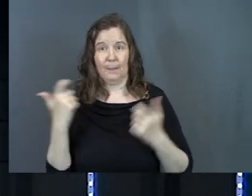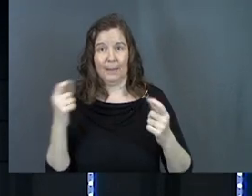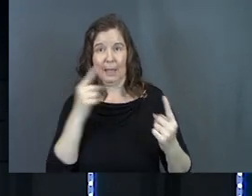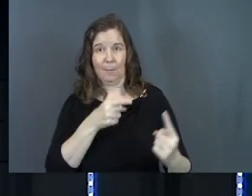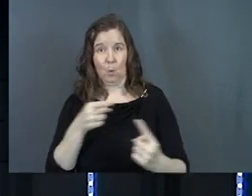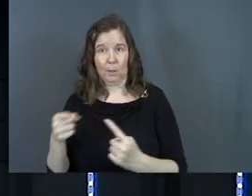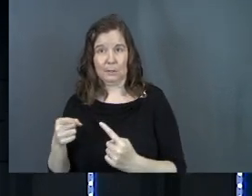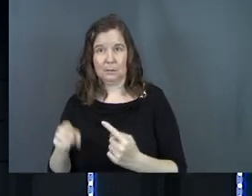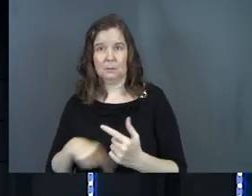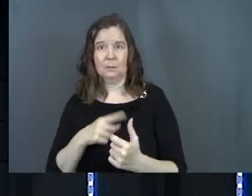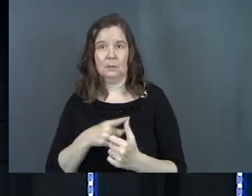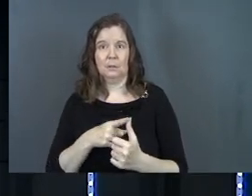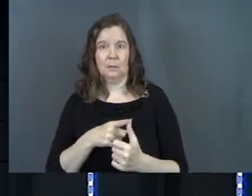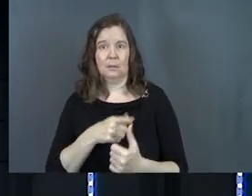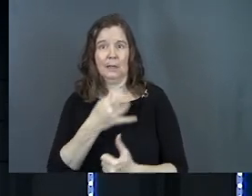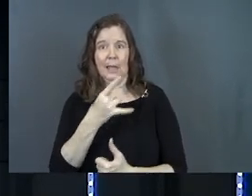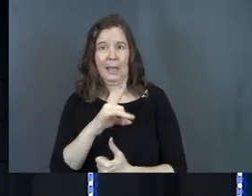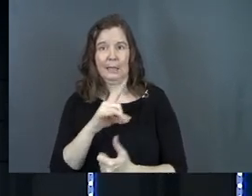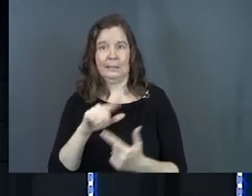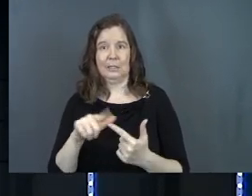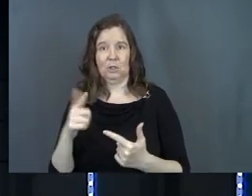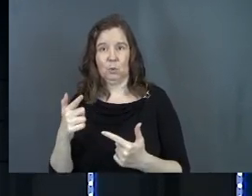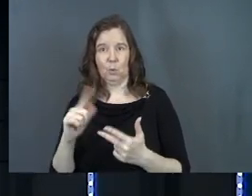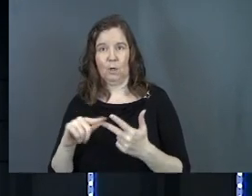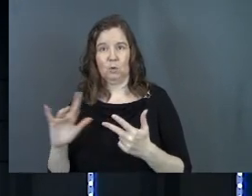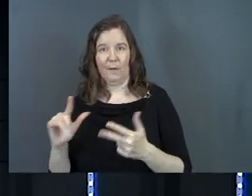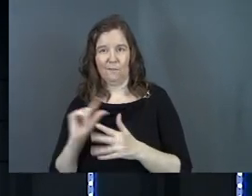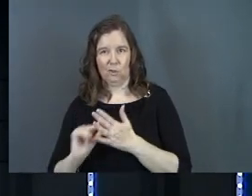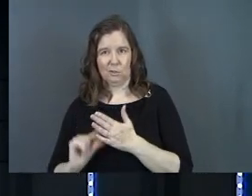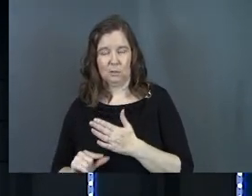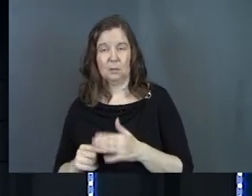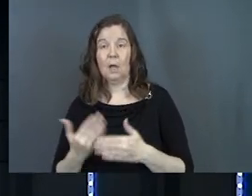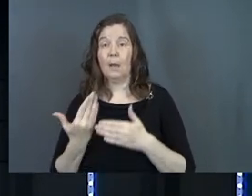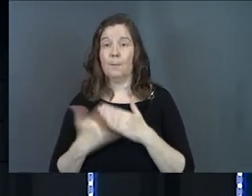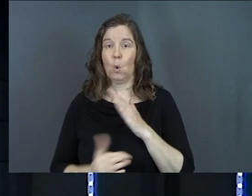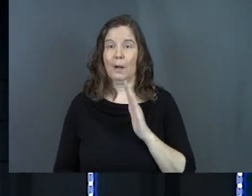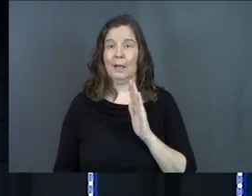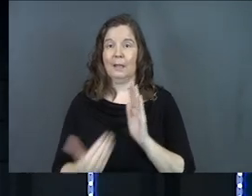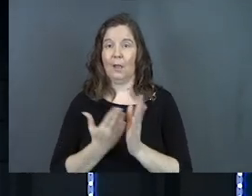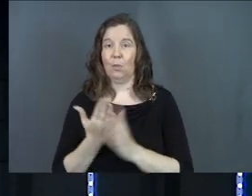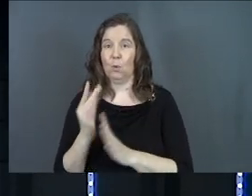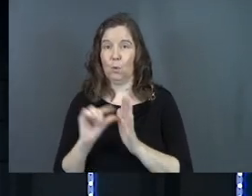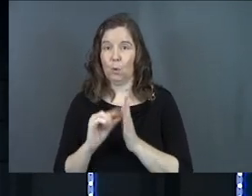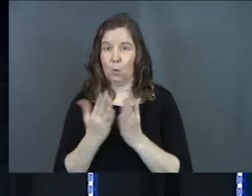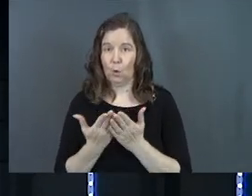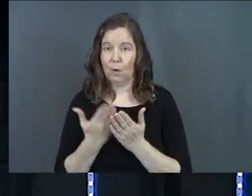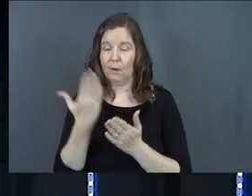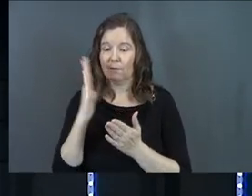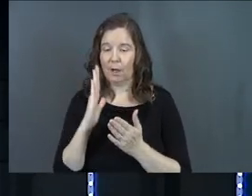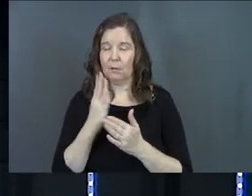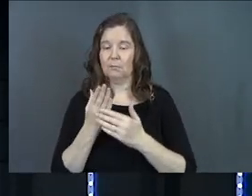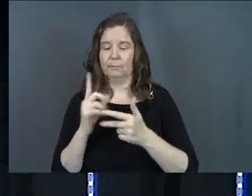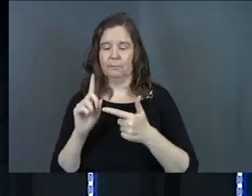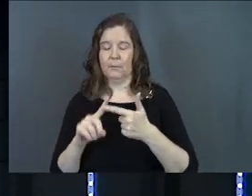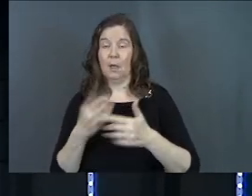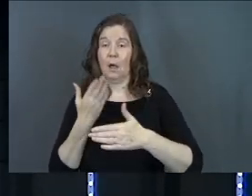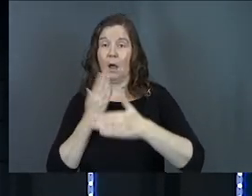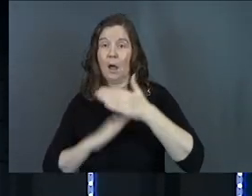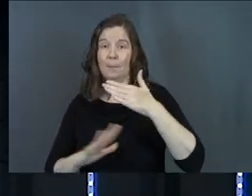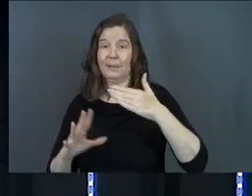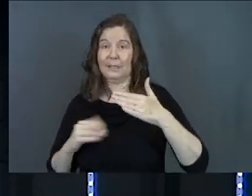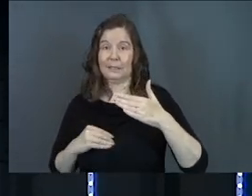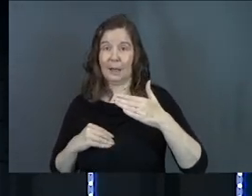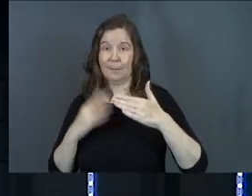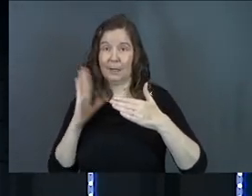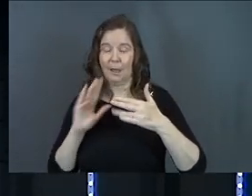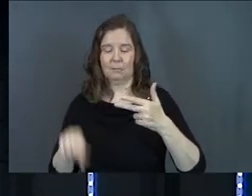points and you see it there, 18, 21 and 25. Get born again by the word of God. Humbly accept the word of God and